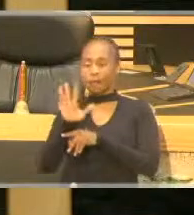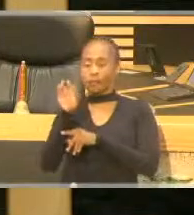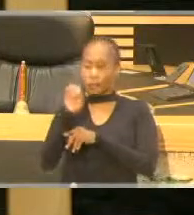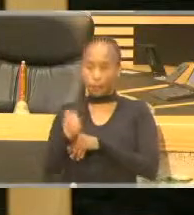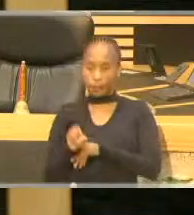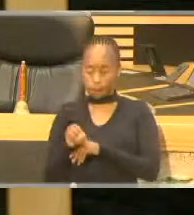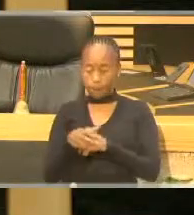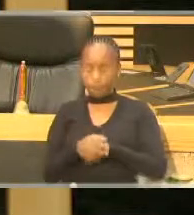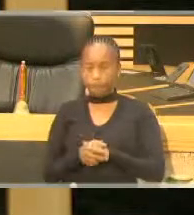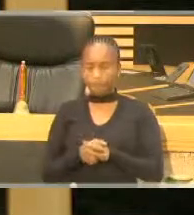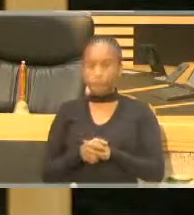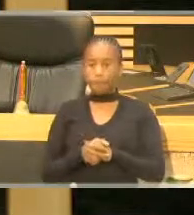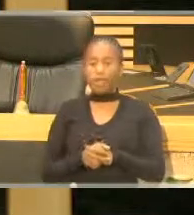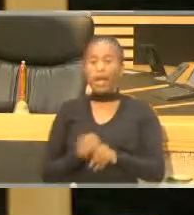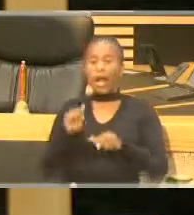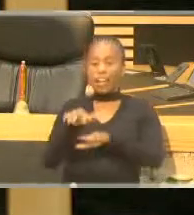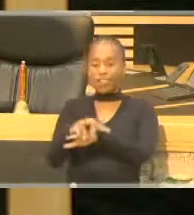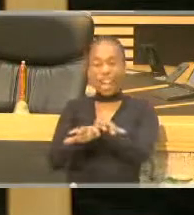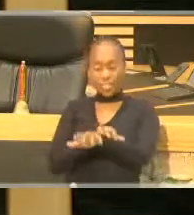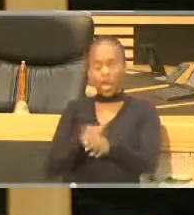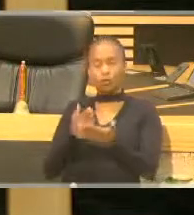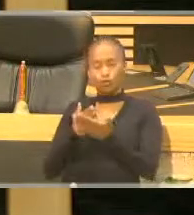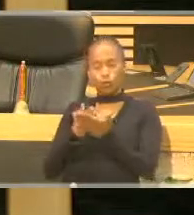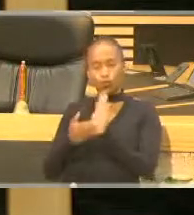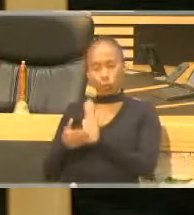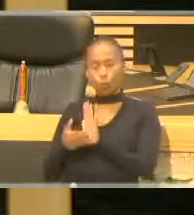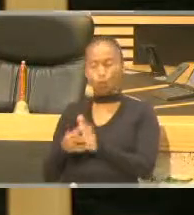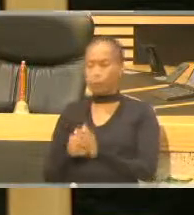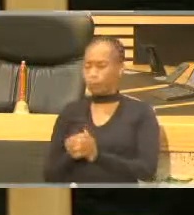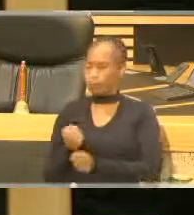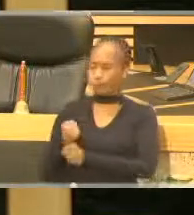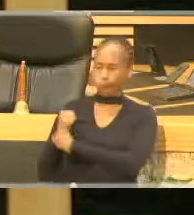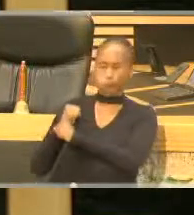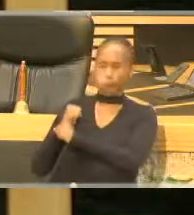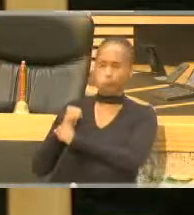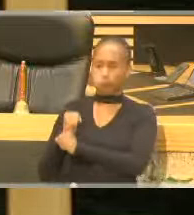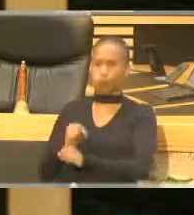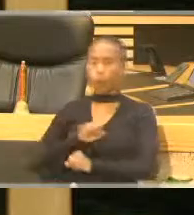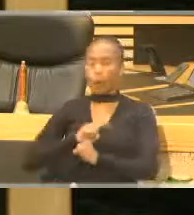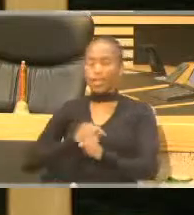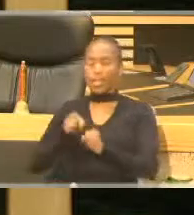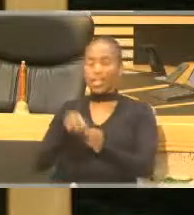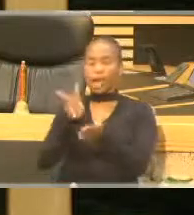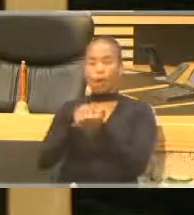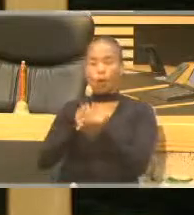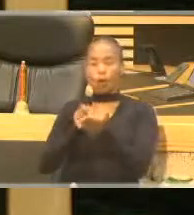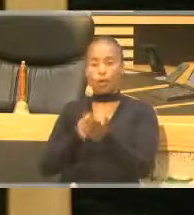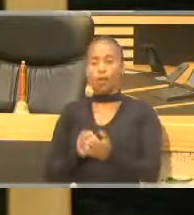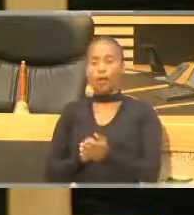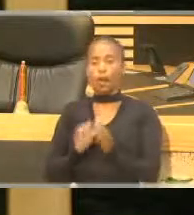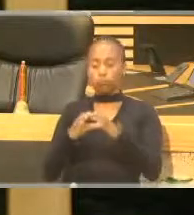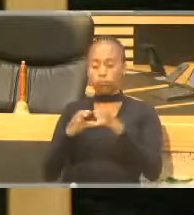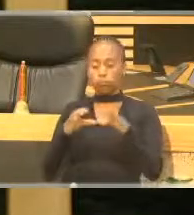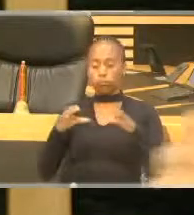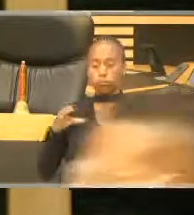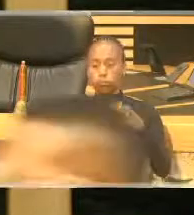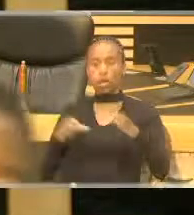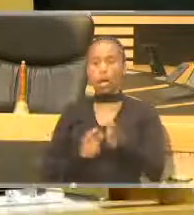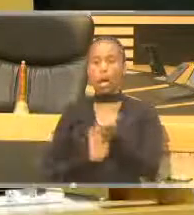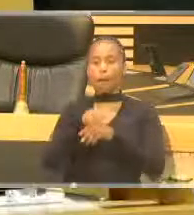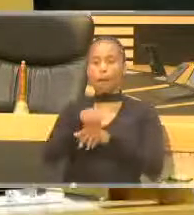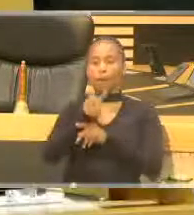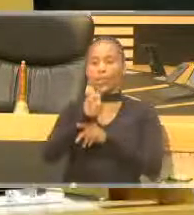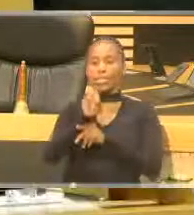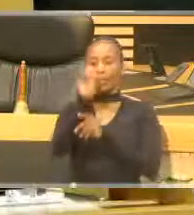sector that showed resilience throughout, as it recorded an average growth rate above 20